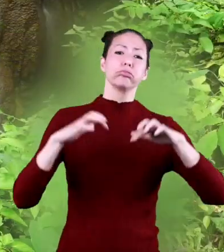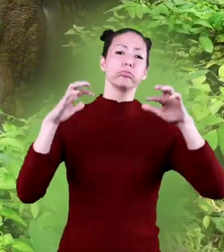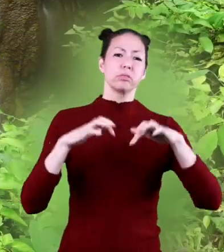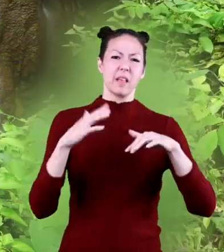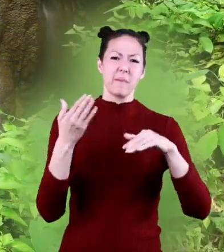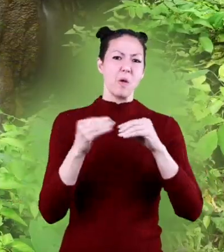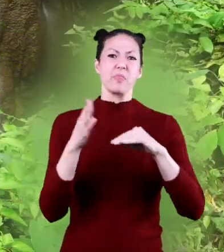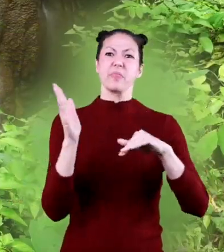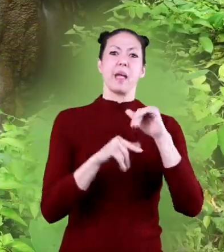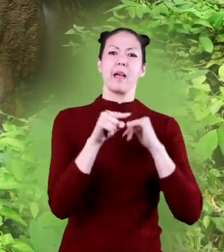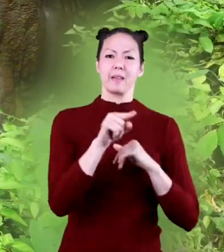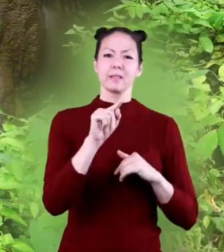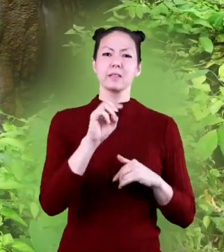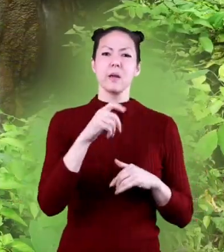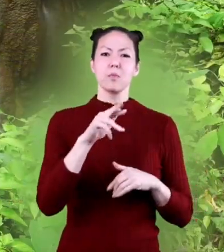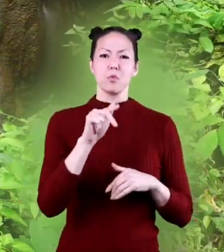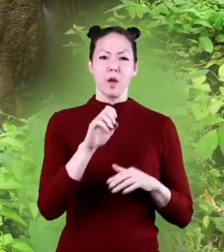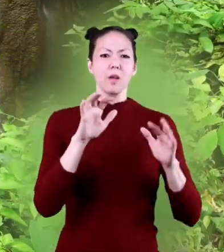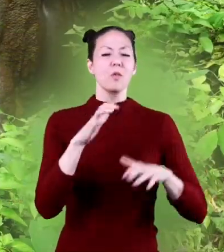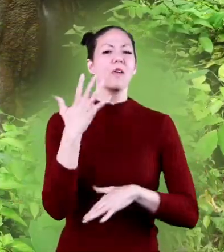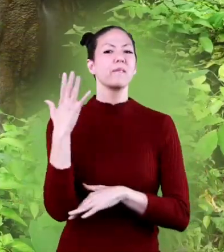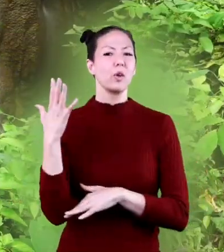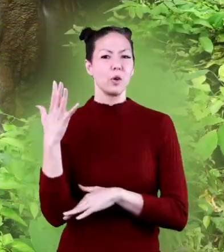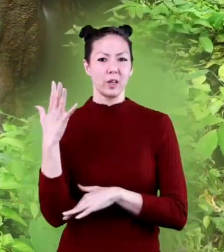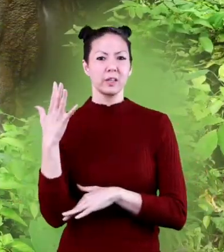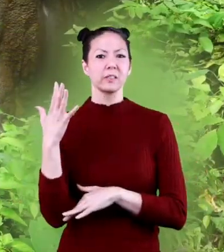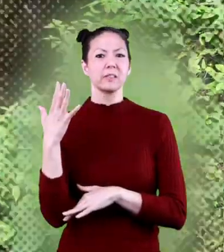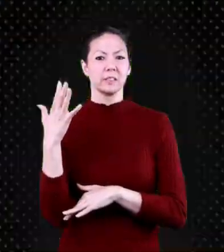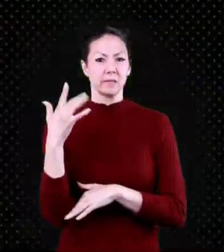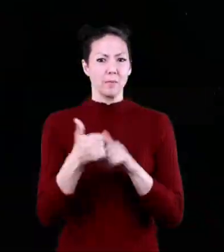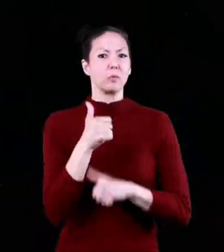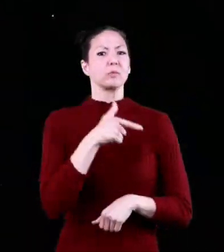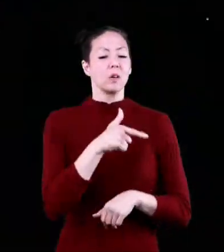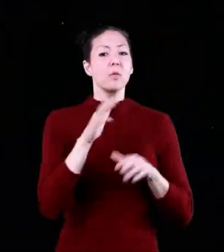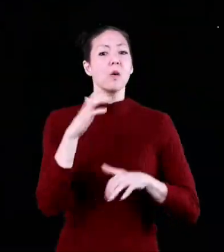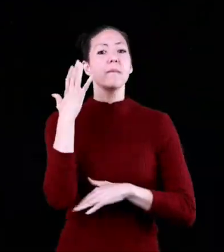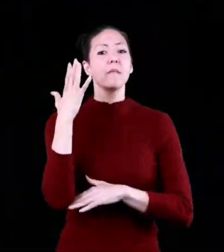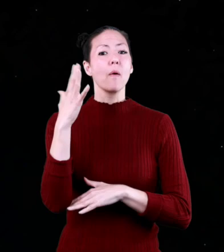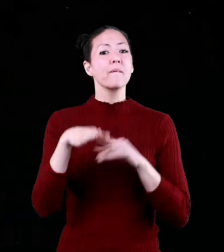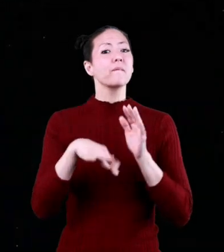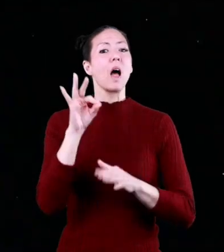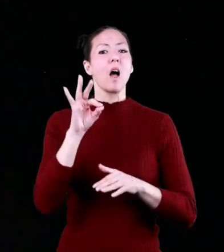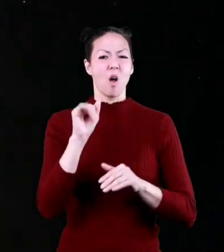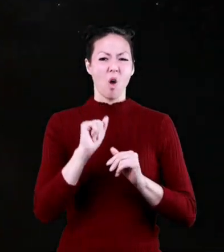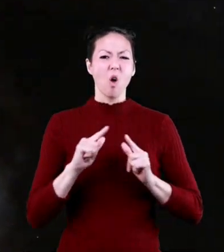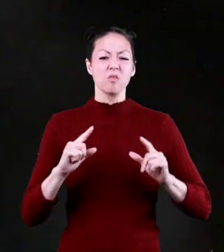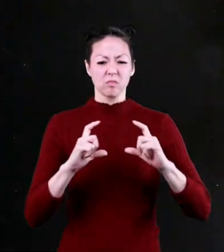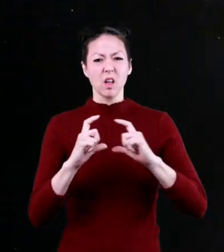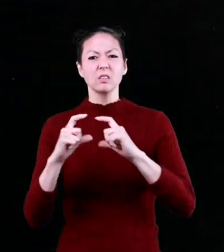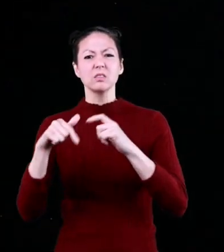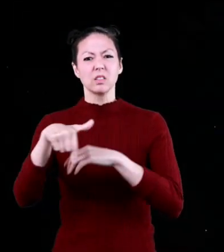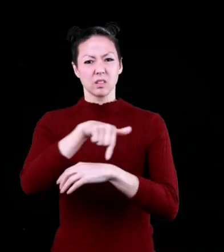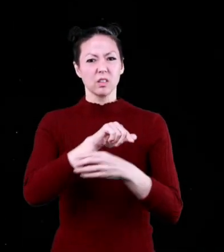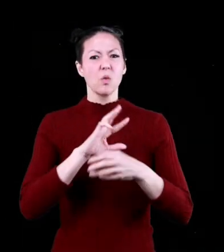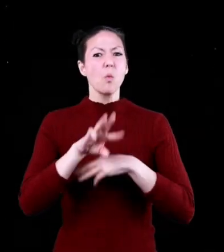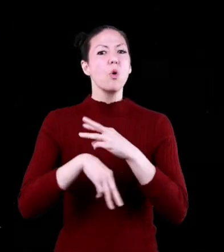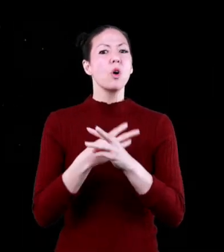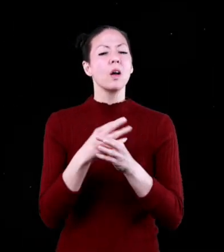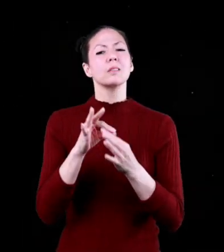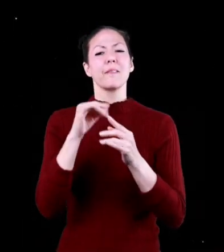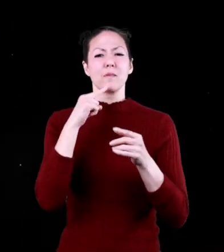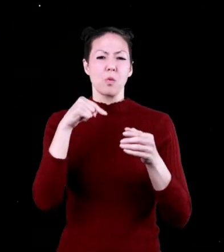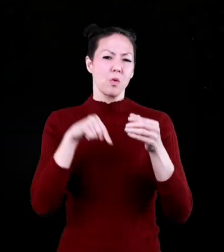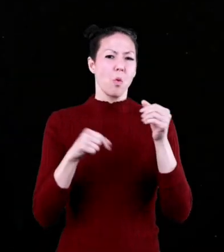average more rainfall than temperate rainforests. Rainforests are found on all continents of the